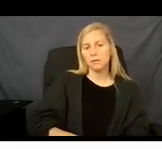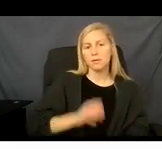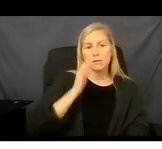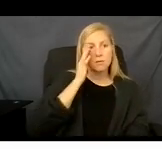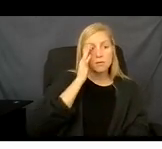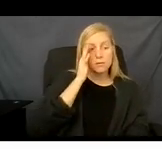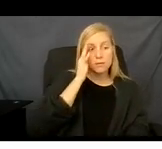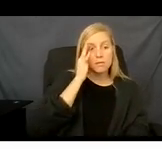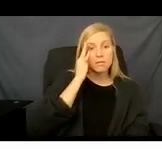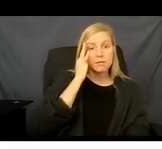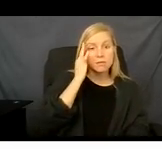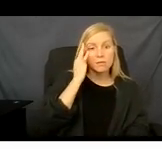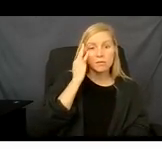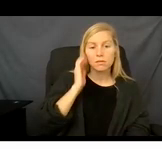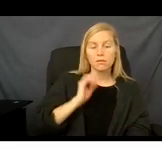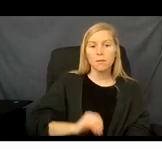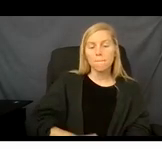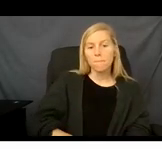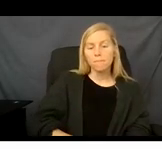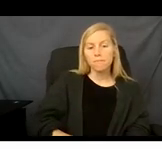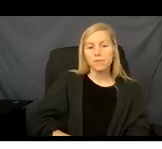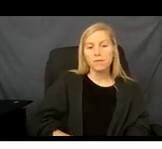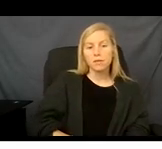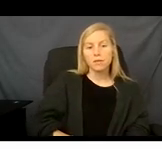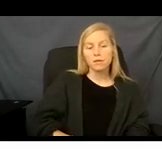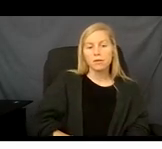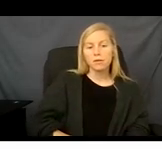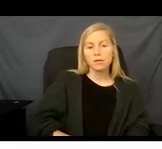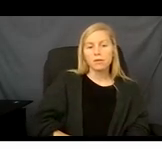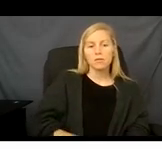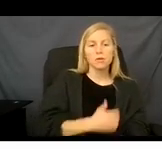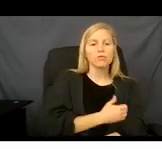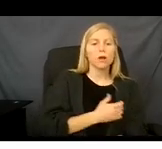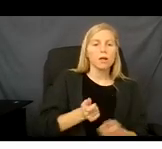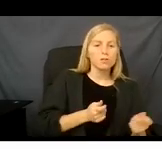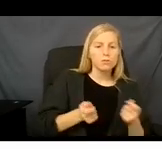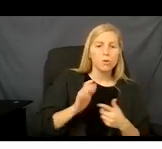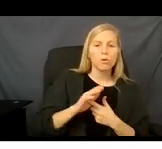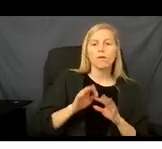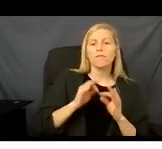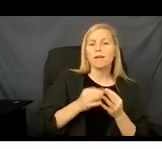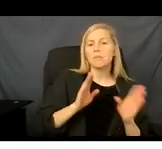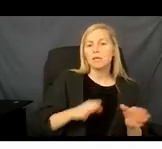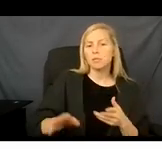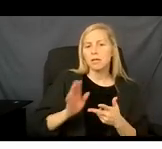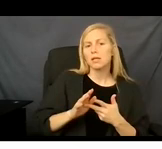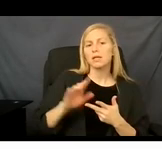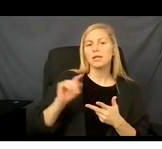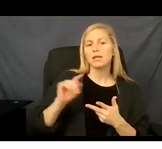no co-pay for drugs to treat mental illness, birth control, family planning and tuberculosis.